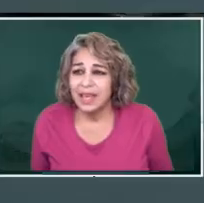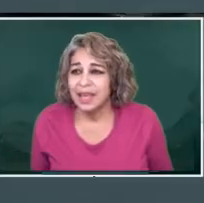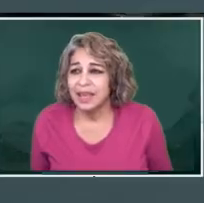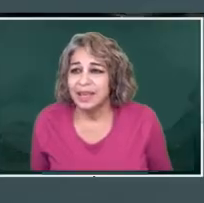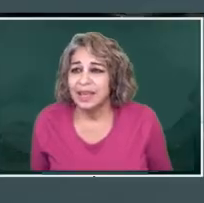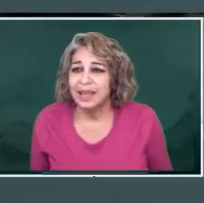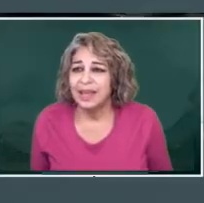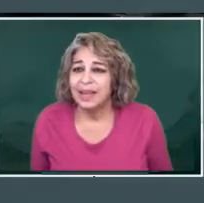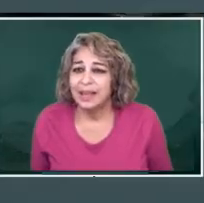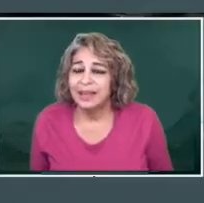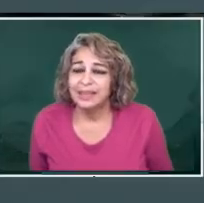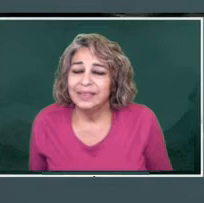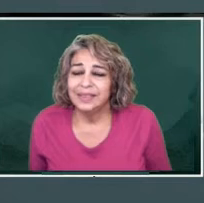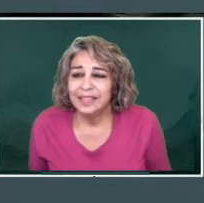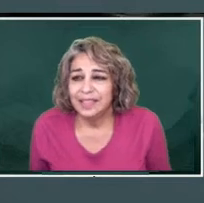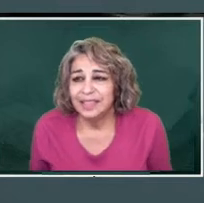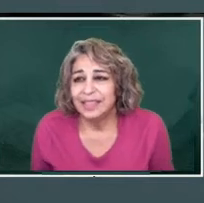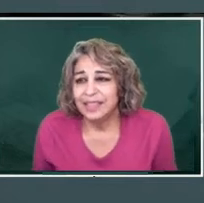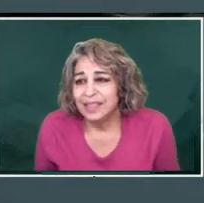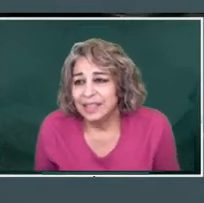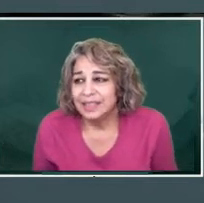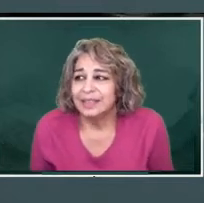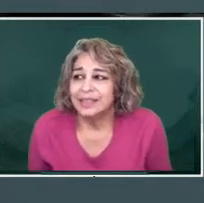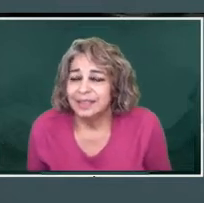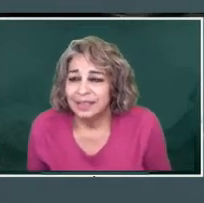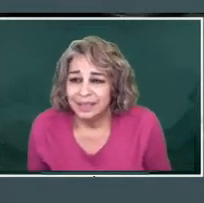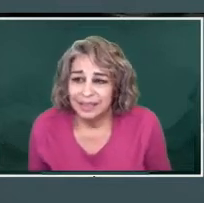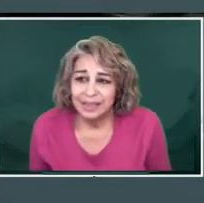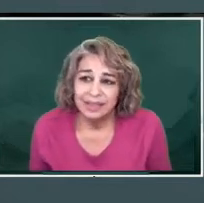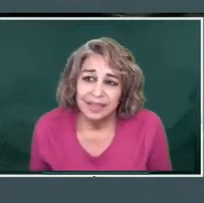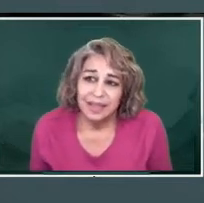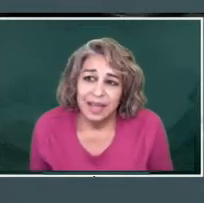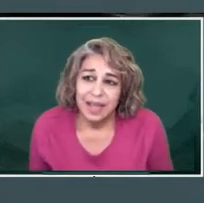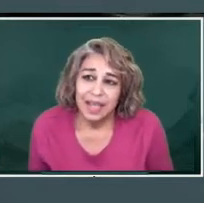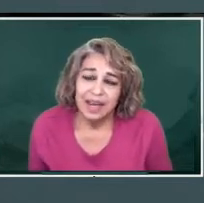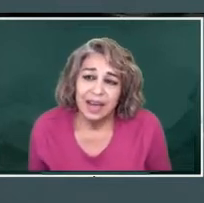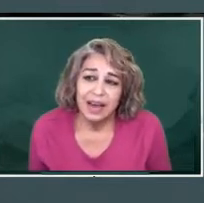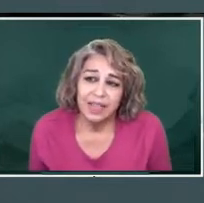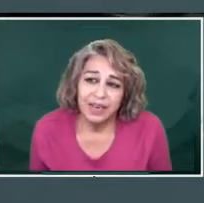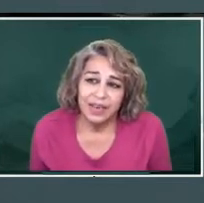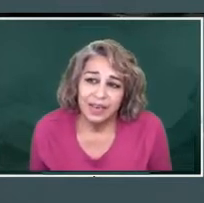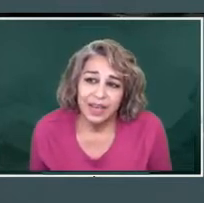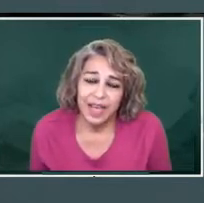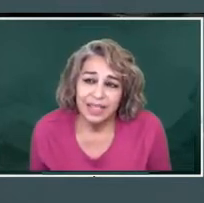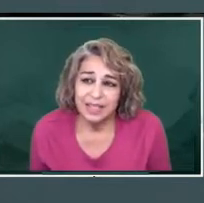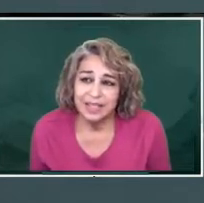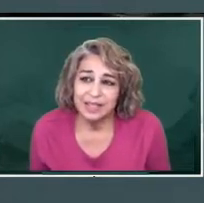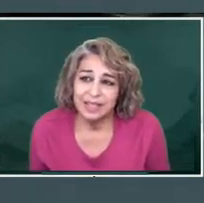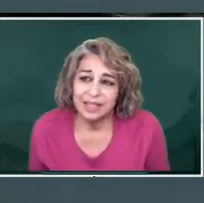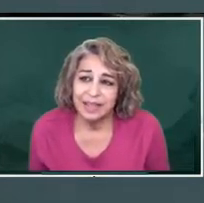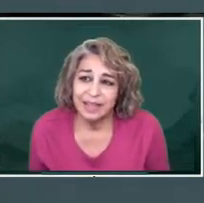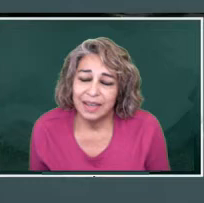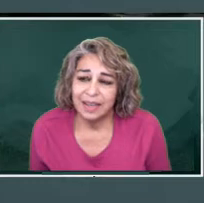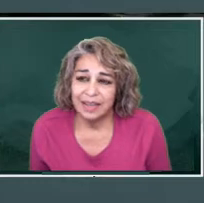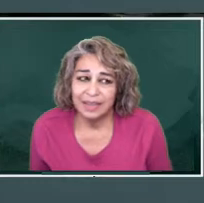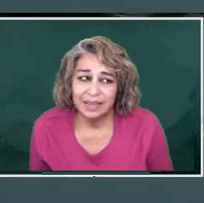is to say, in other cases,